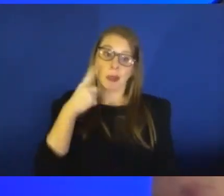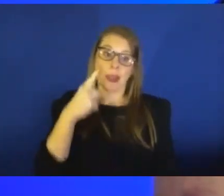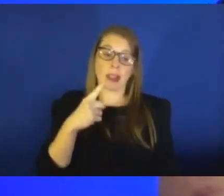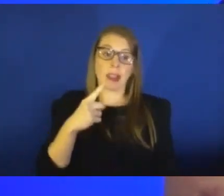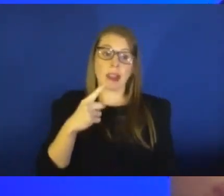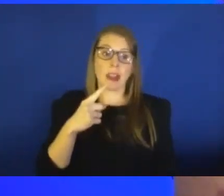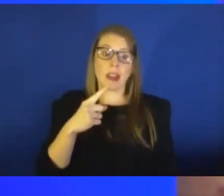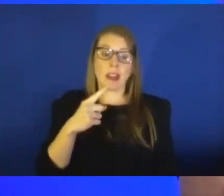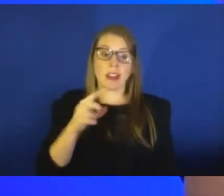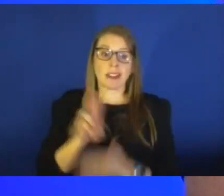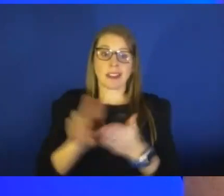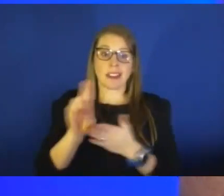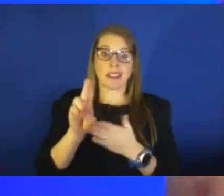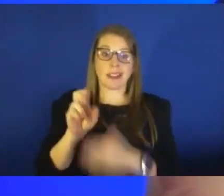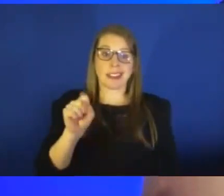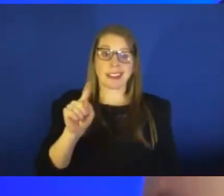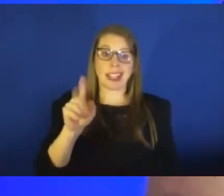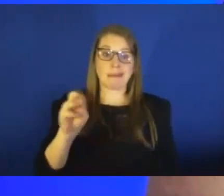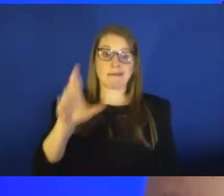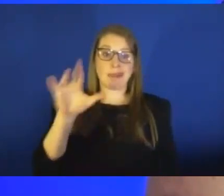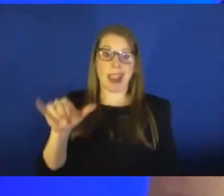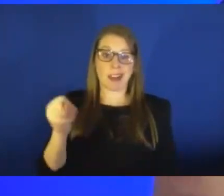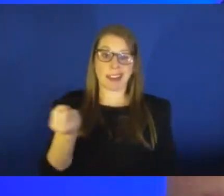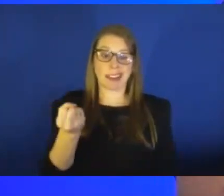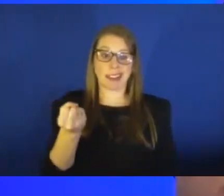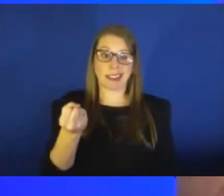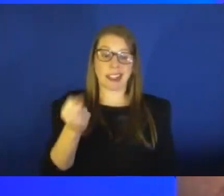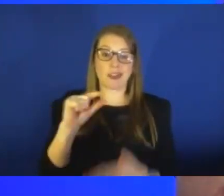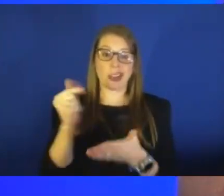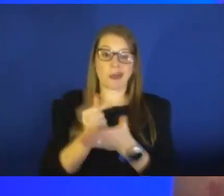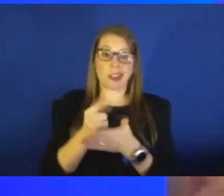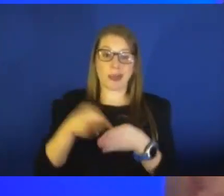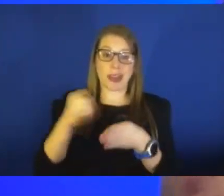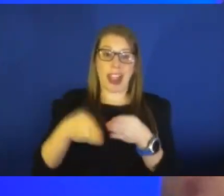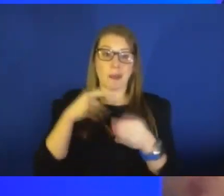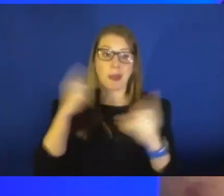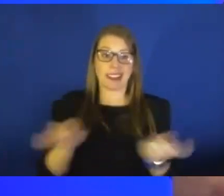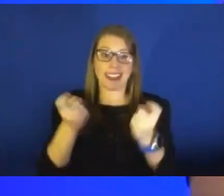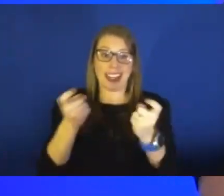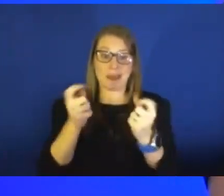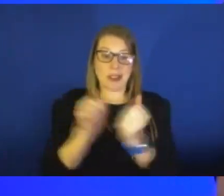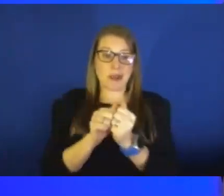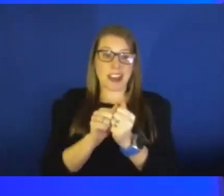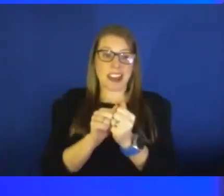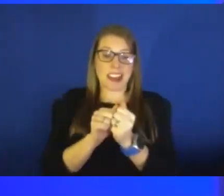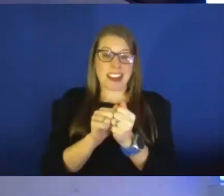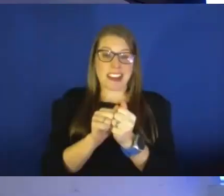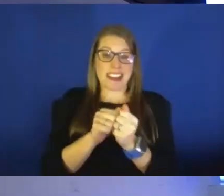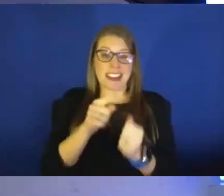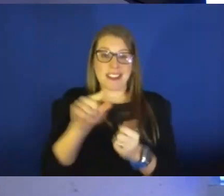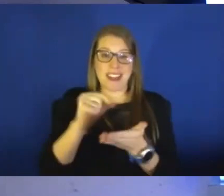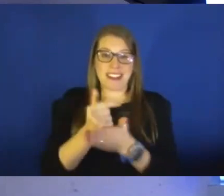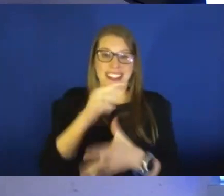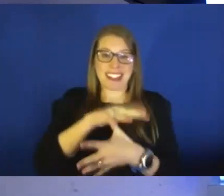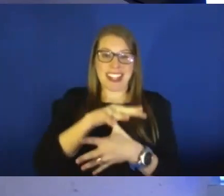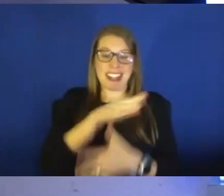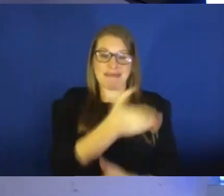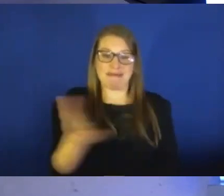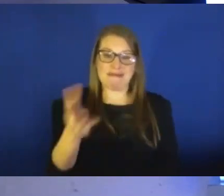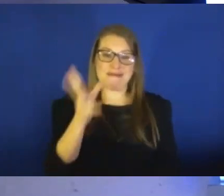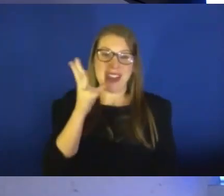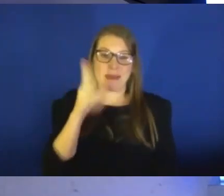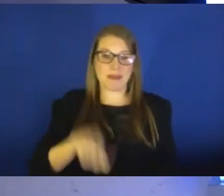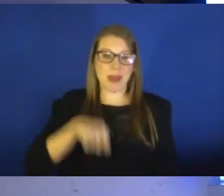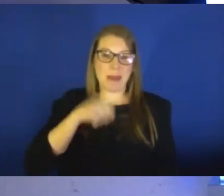So I'll be celebrating Mother's Day with all the other graduating seniors' mothers, too. And all those proud moms out there, for sure. right.